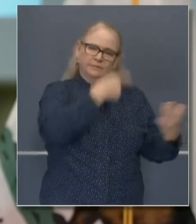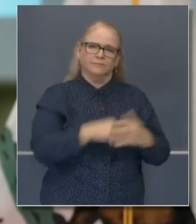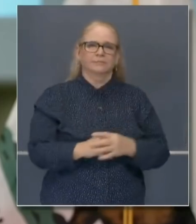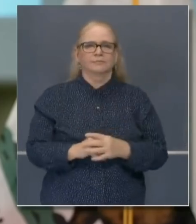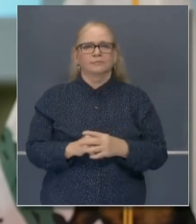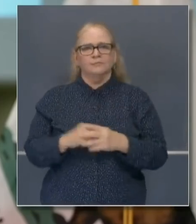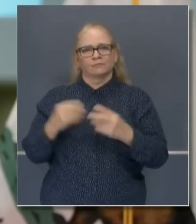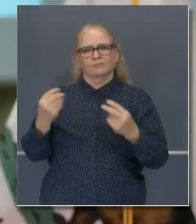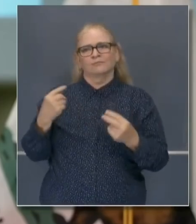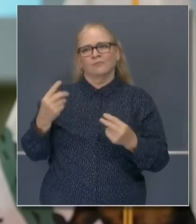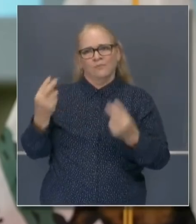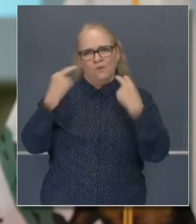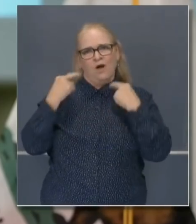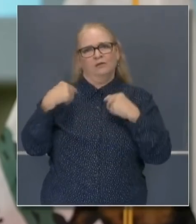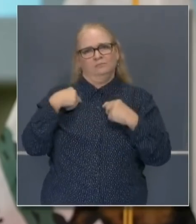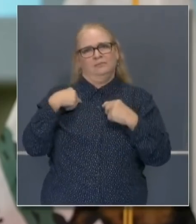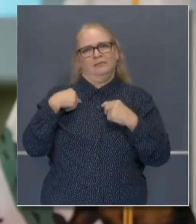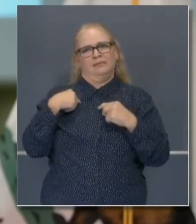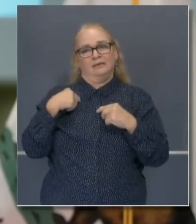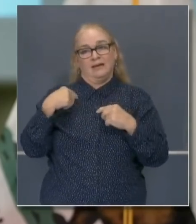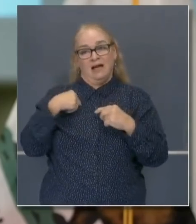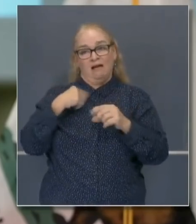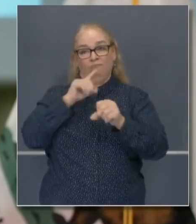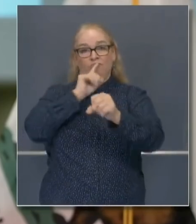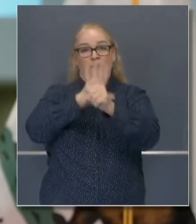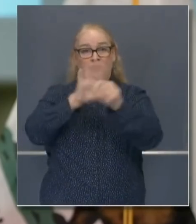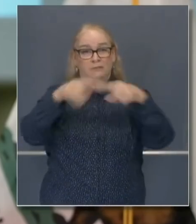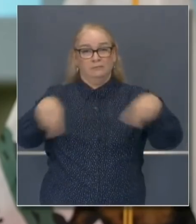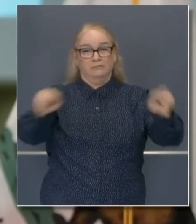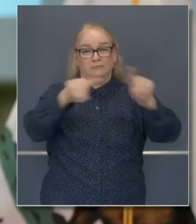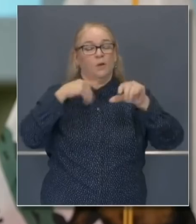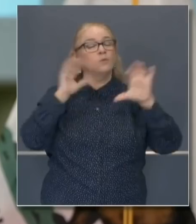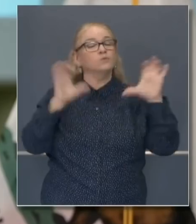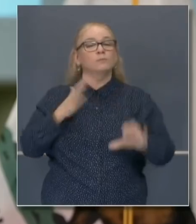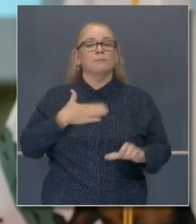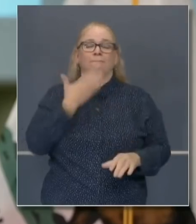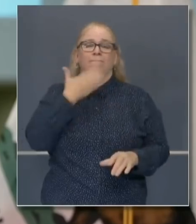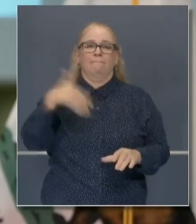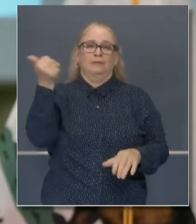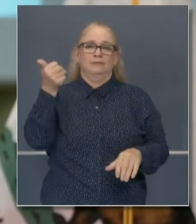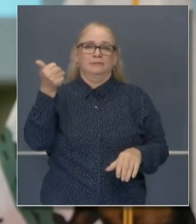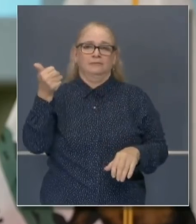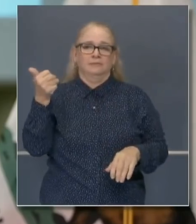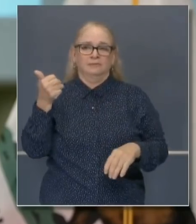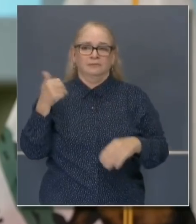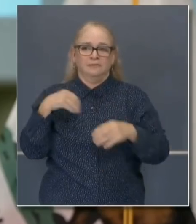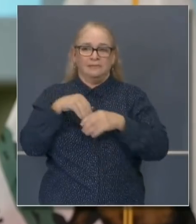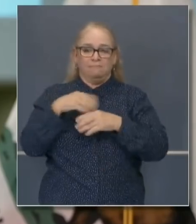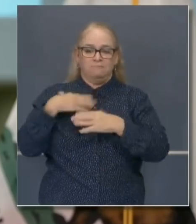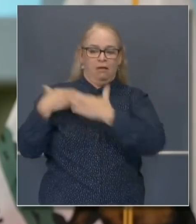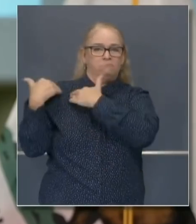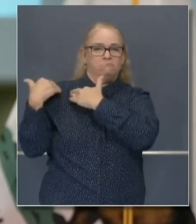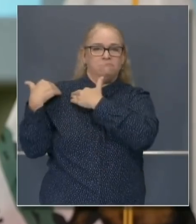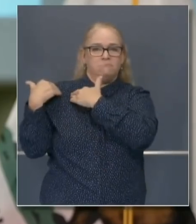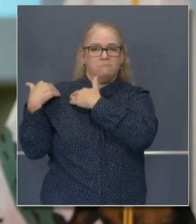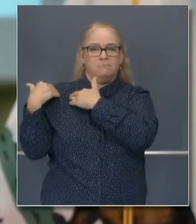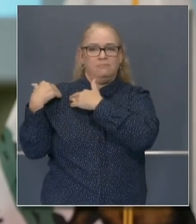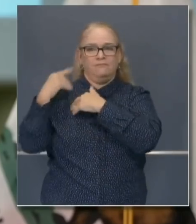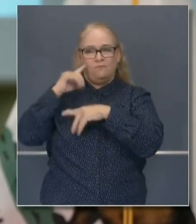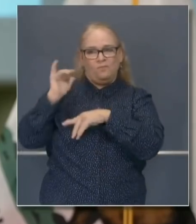promise to do my best to dispatch the enormous responsibilities that are incumbent with this great office.